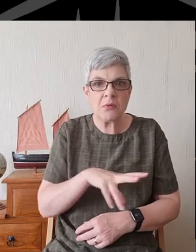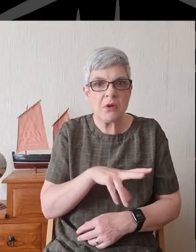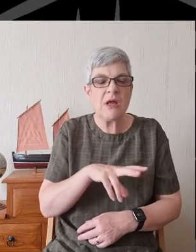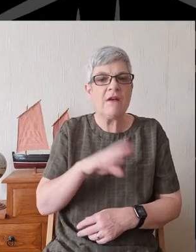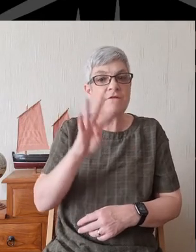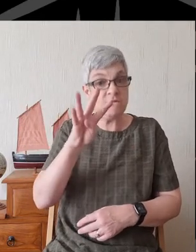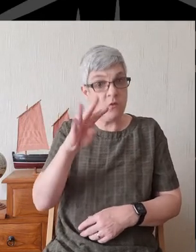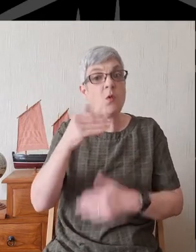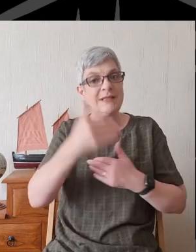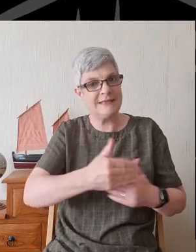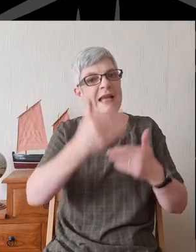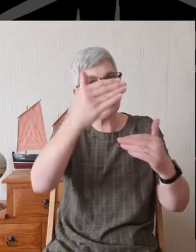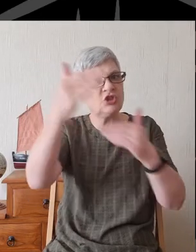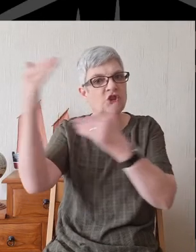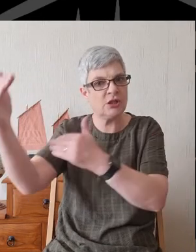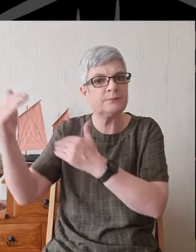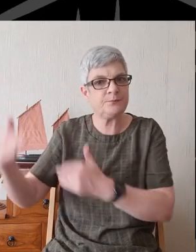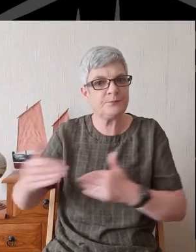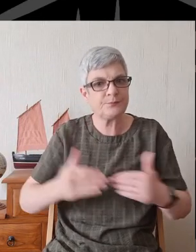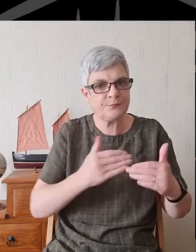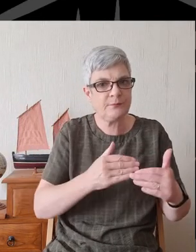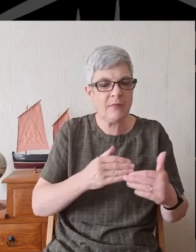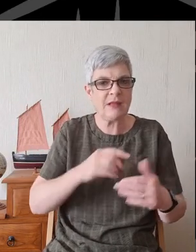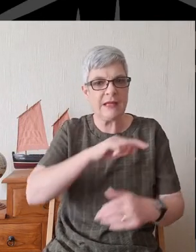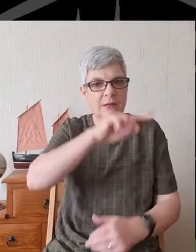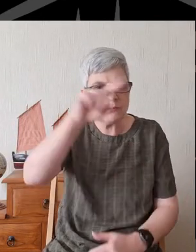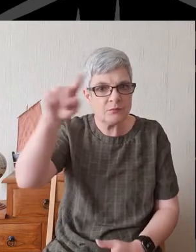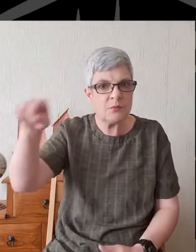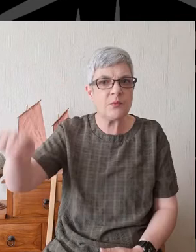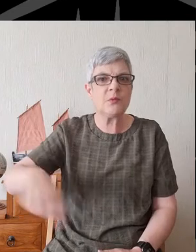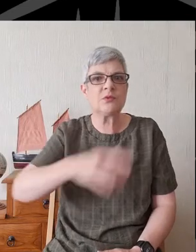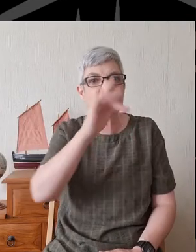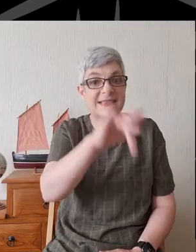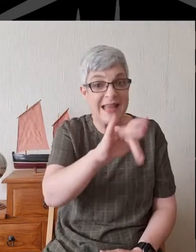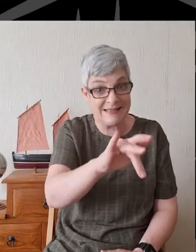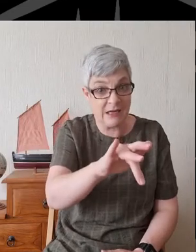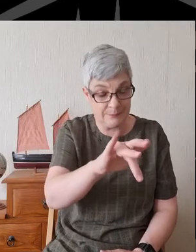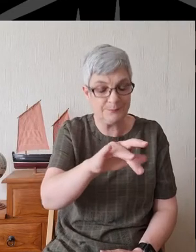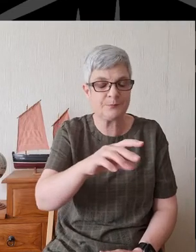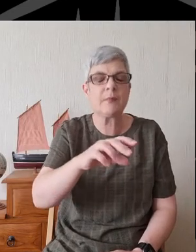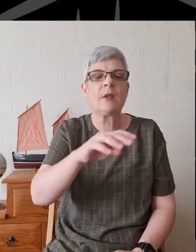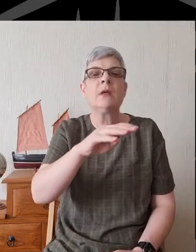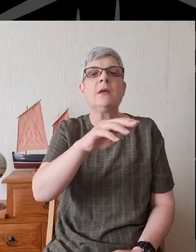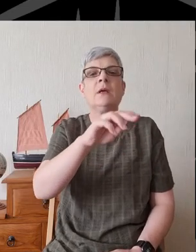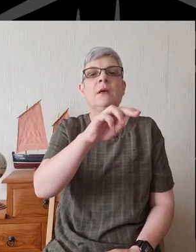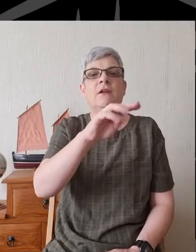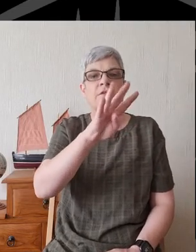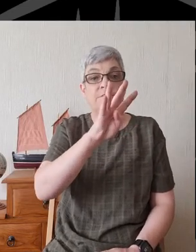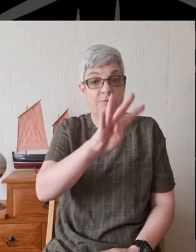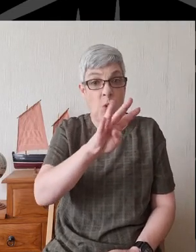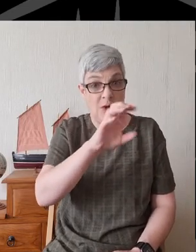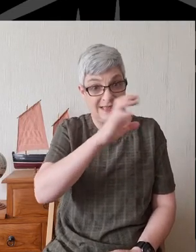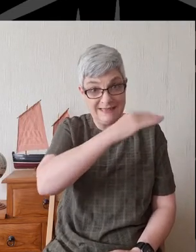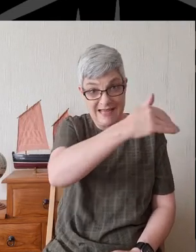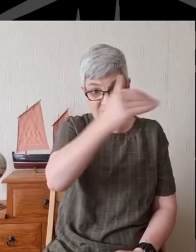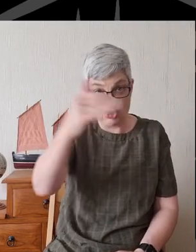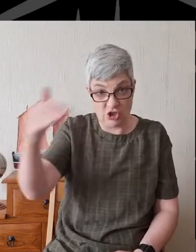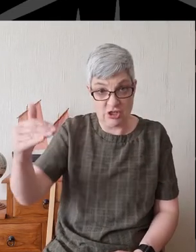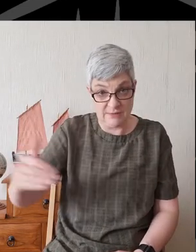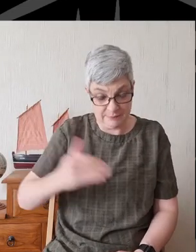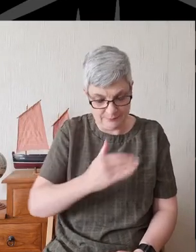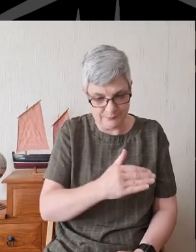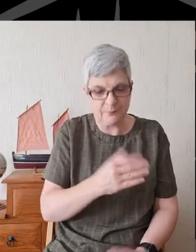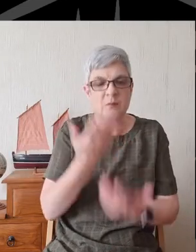city and the temple and the holy of holies in the temple. In four stages, he has shown what is going on and what the Lord